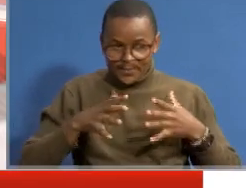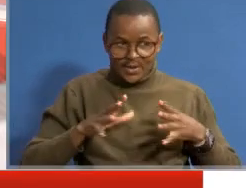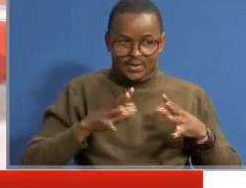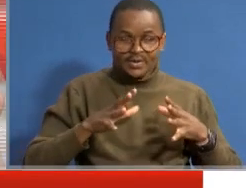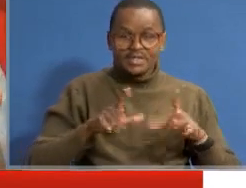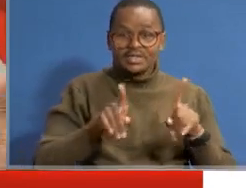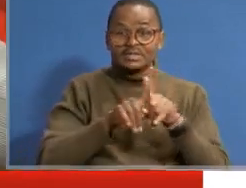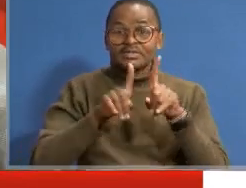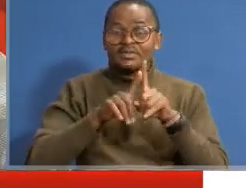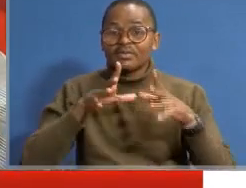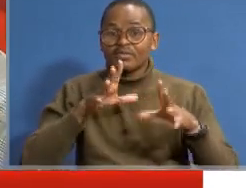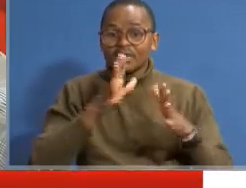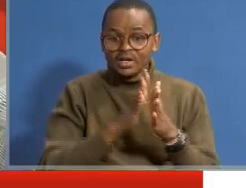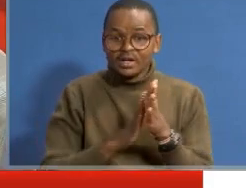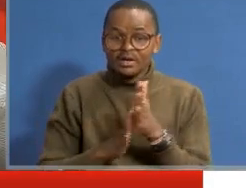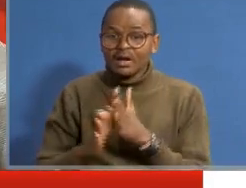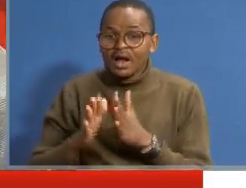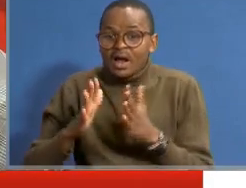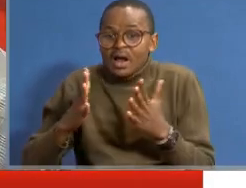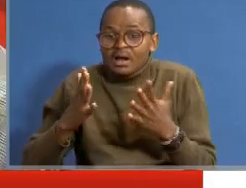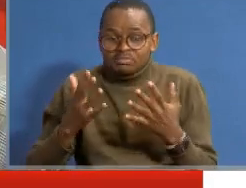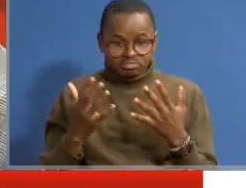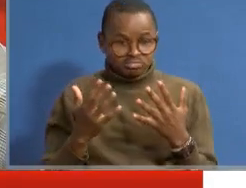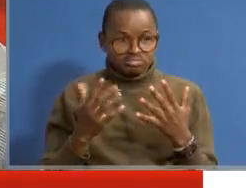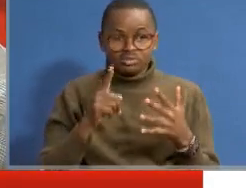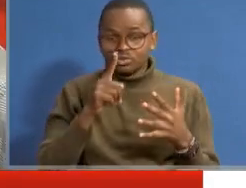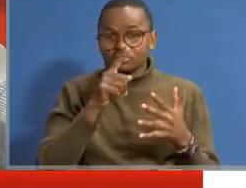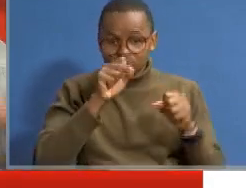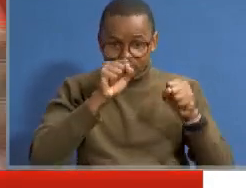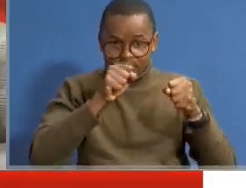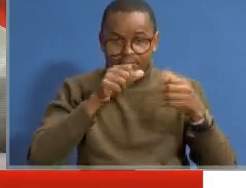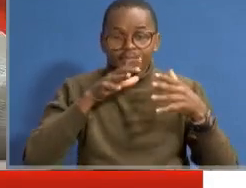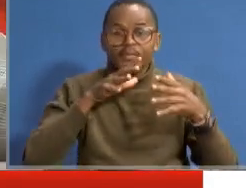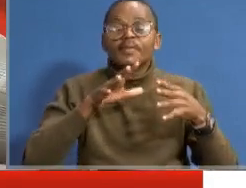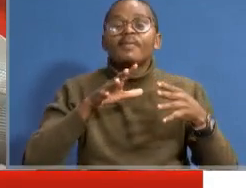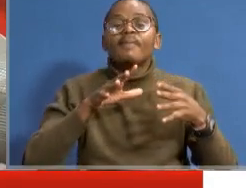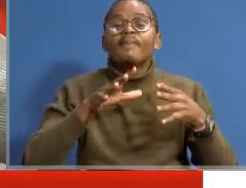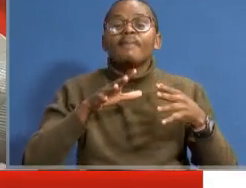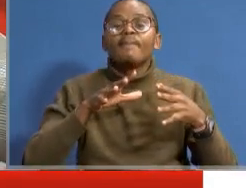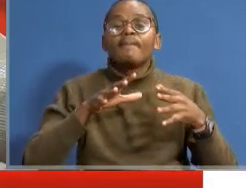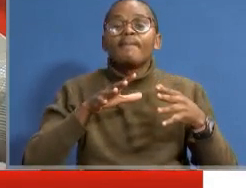People will organize even how you can be, how people can